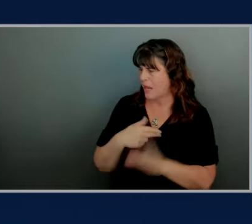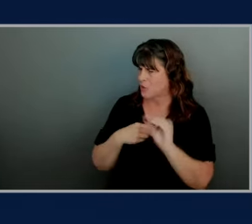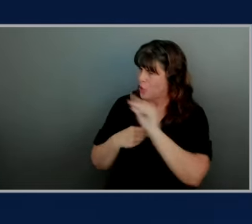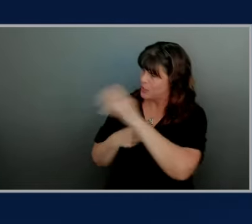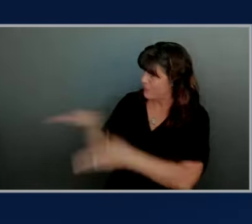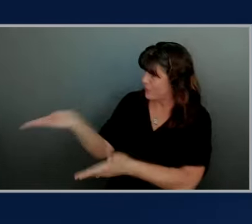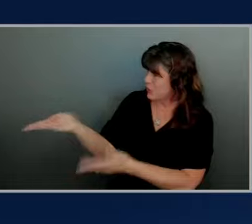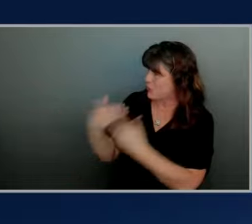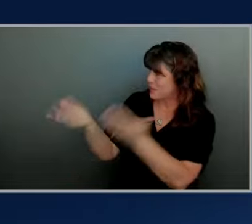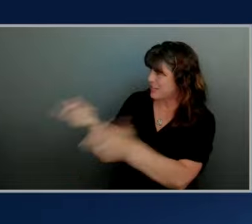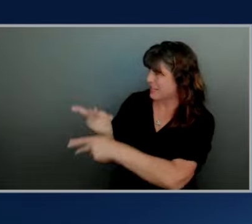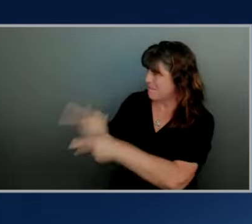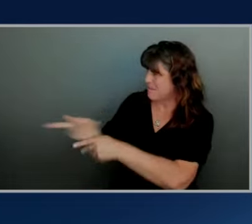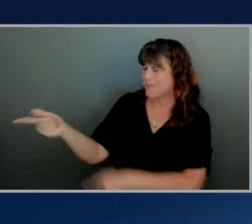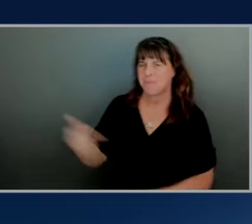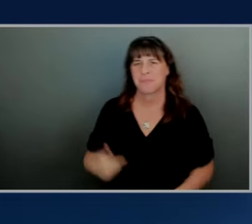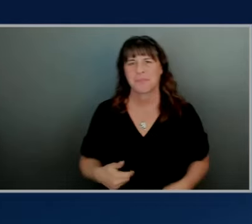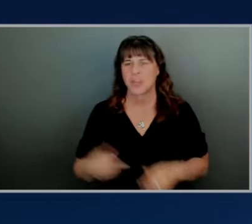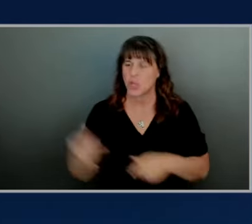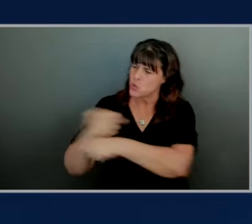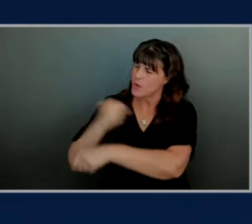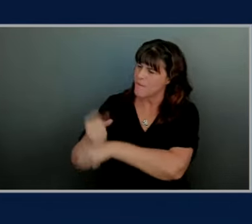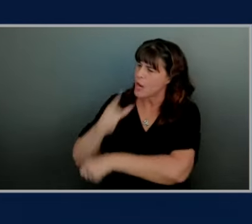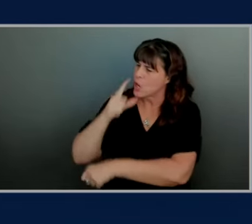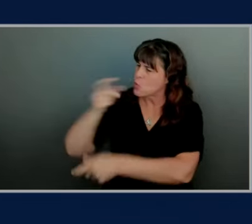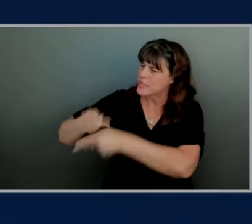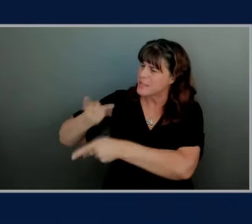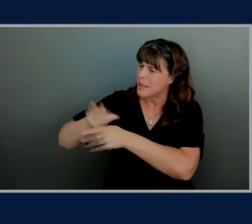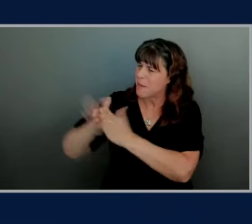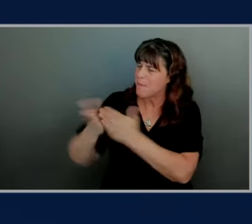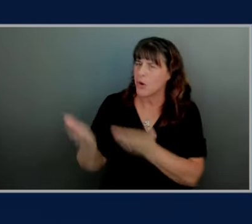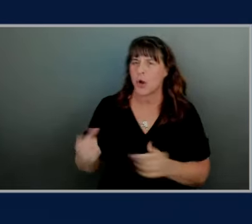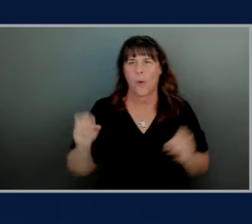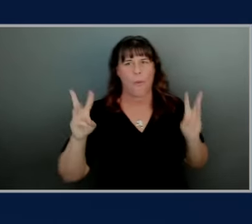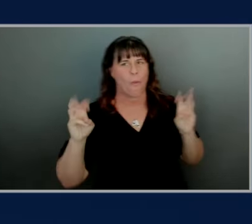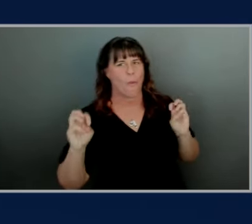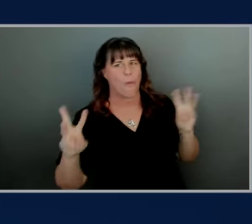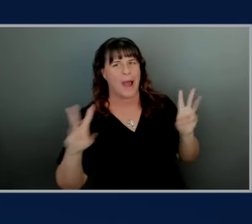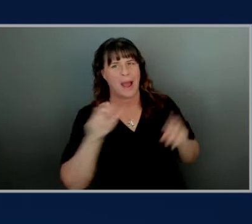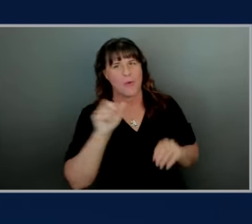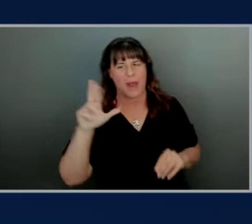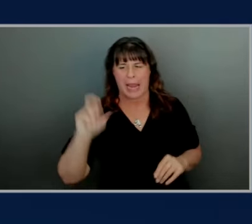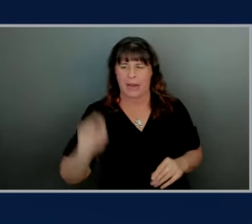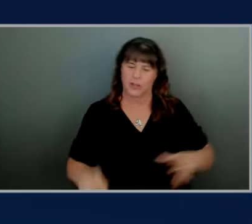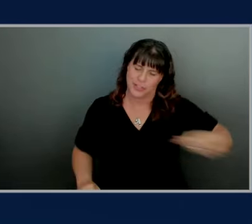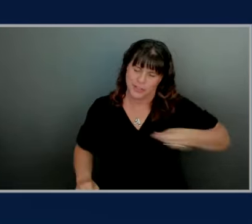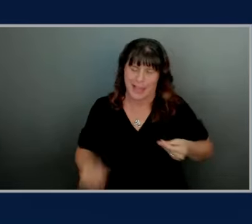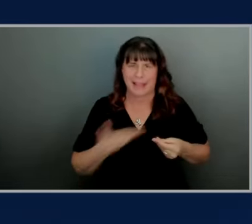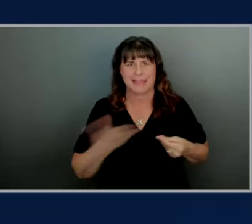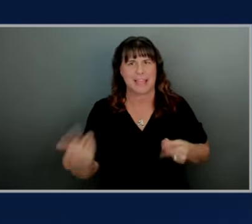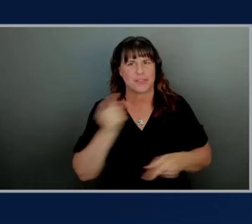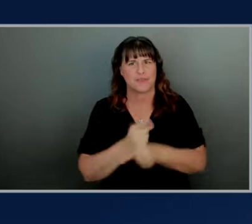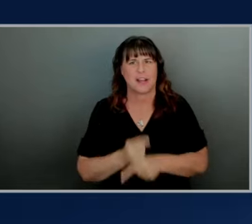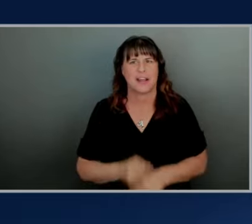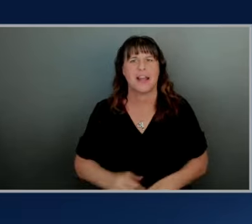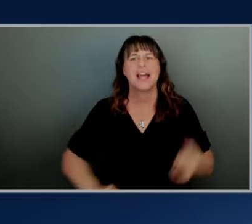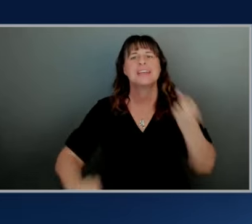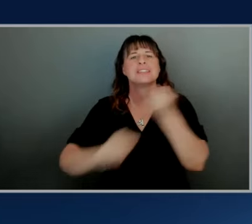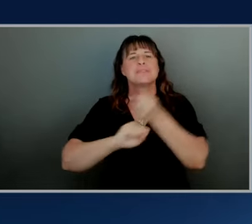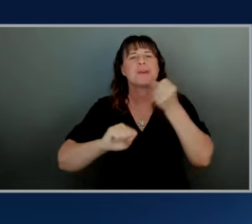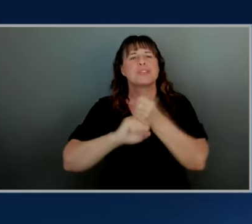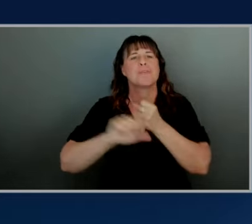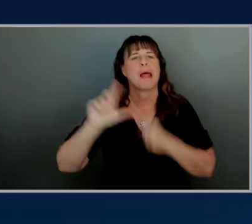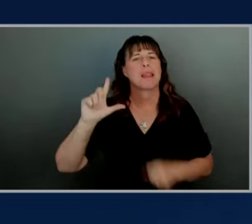guys you can fight over it Wow Wow Aaron just taking stuff huh sponsored by lonely planet today